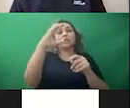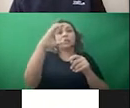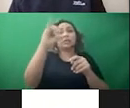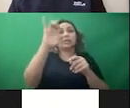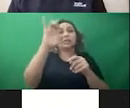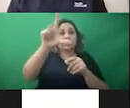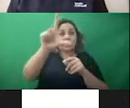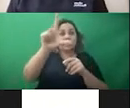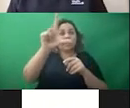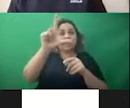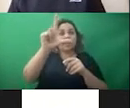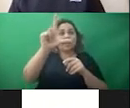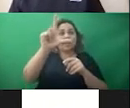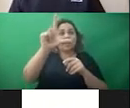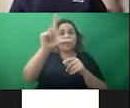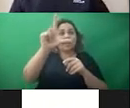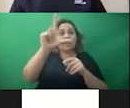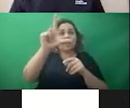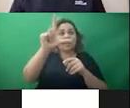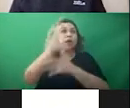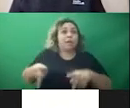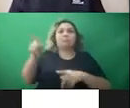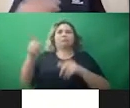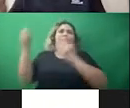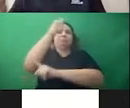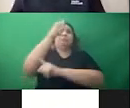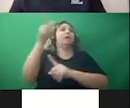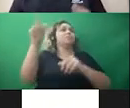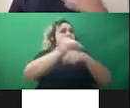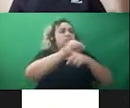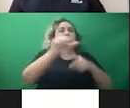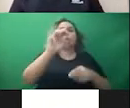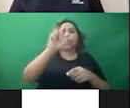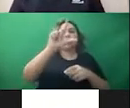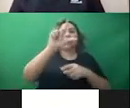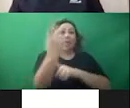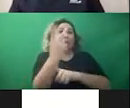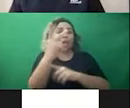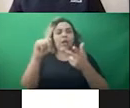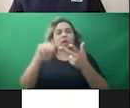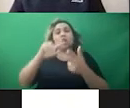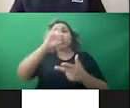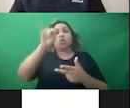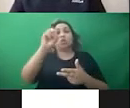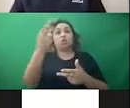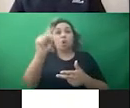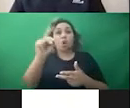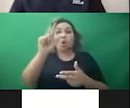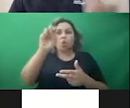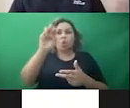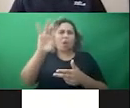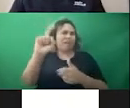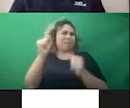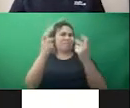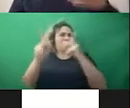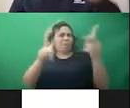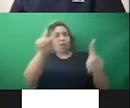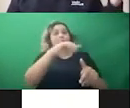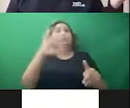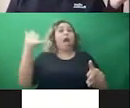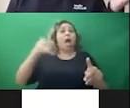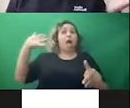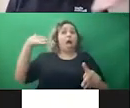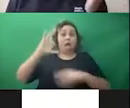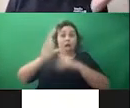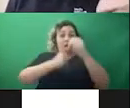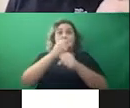trained him most likely. So like MLK, John Lewis, like a lot of these folks. And a couple of years ago, also